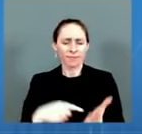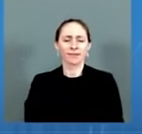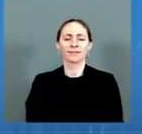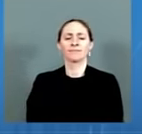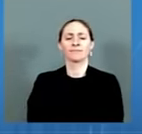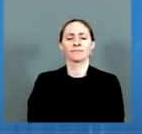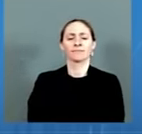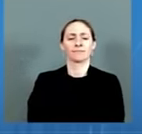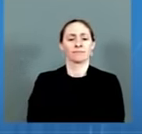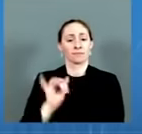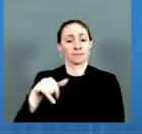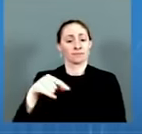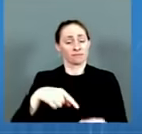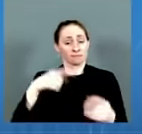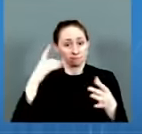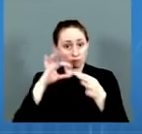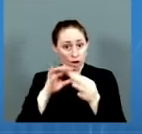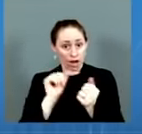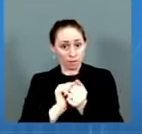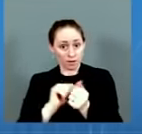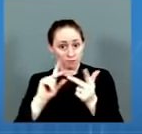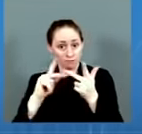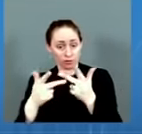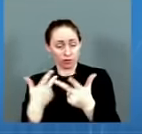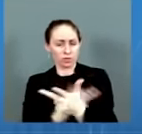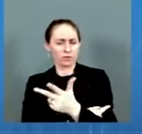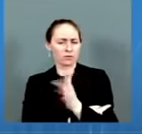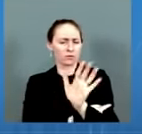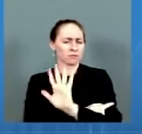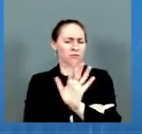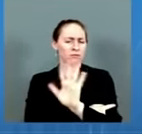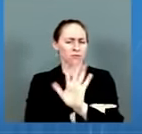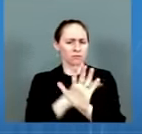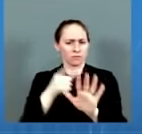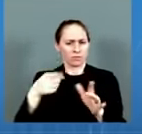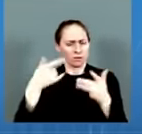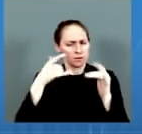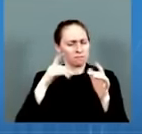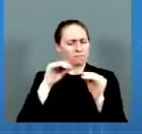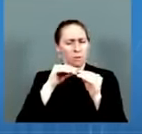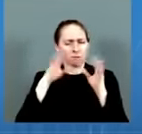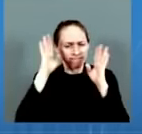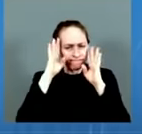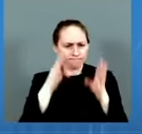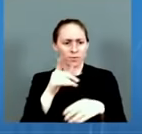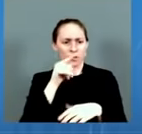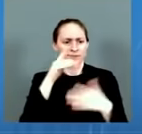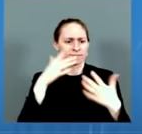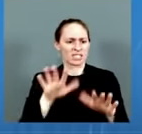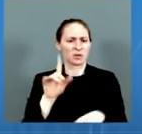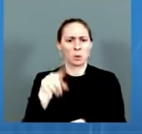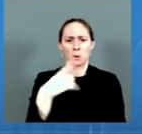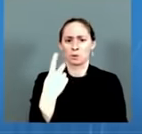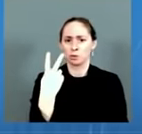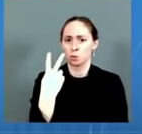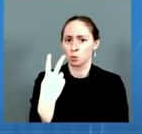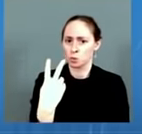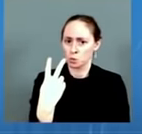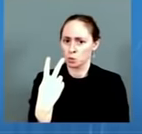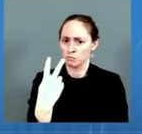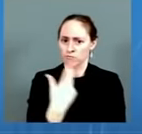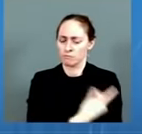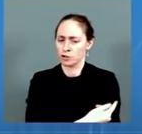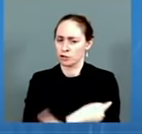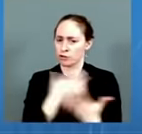Pfizer vaccine against the Omicron variant. On the left-hand part, as has been reported in multiple